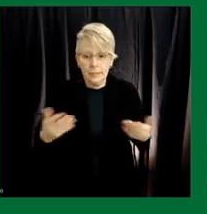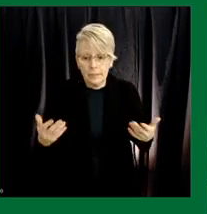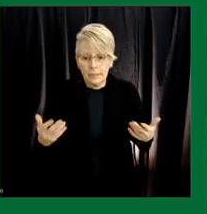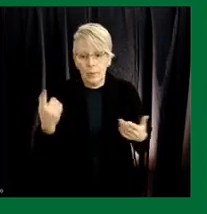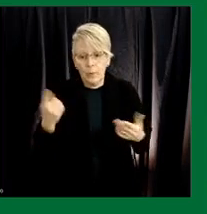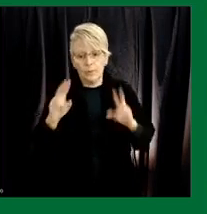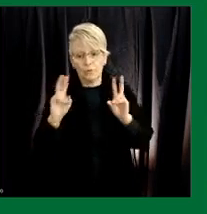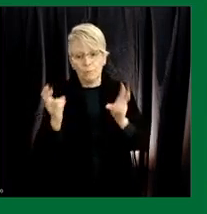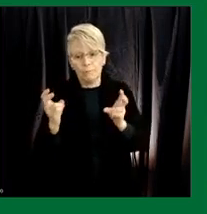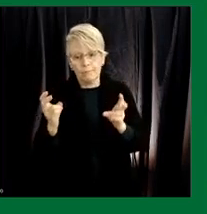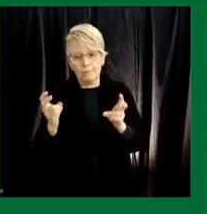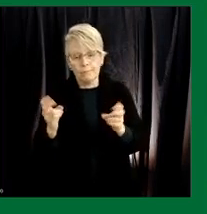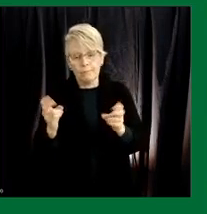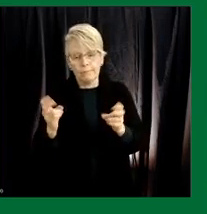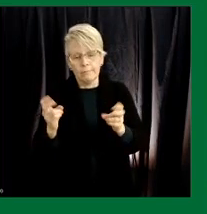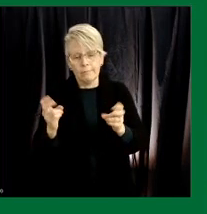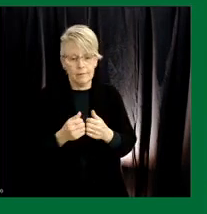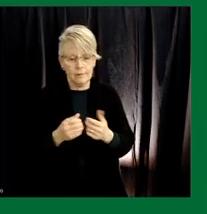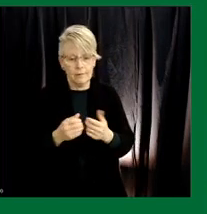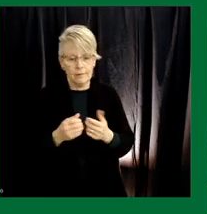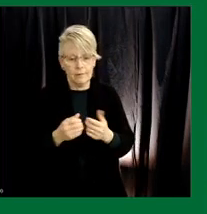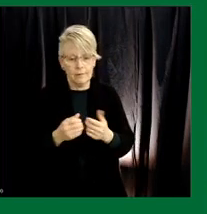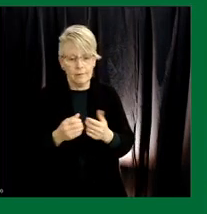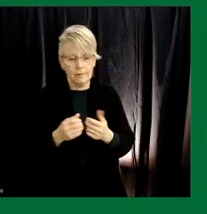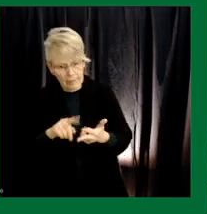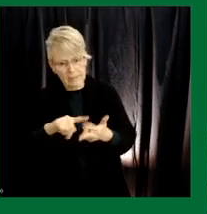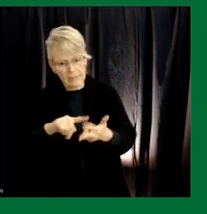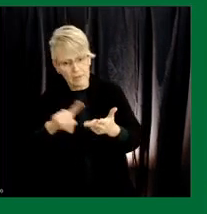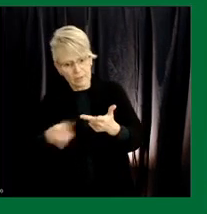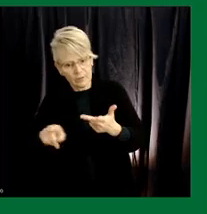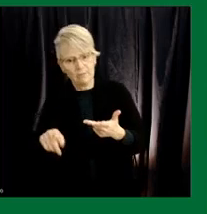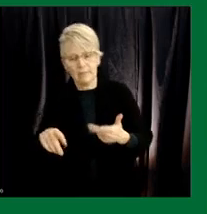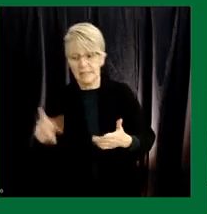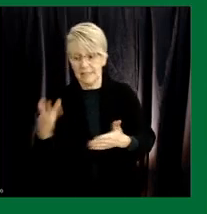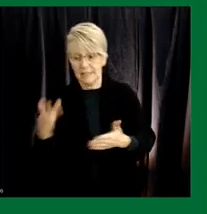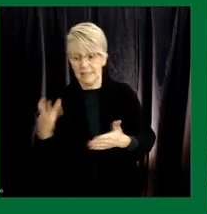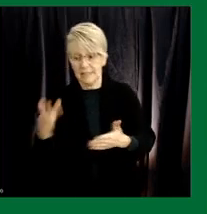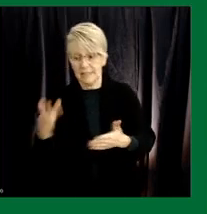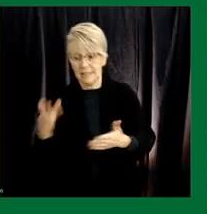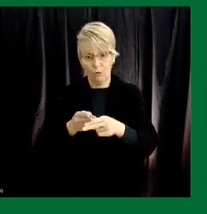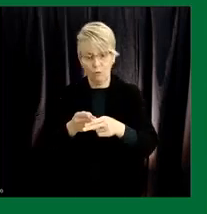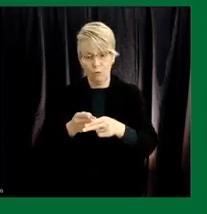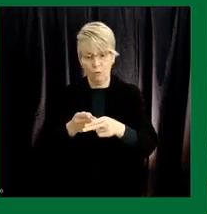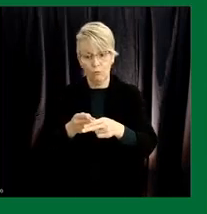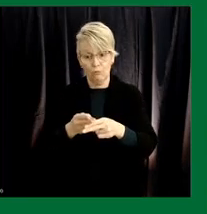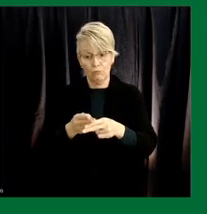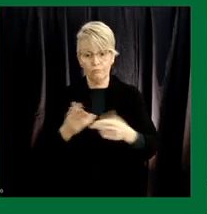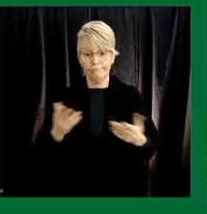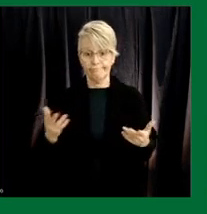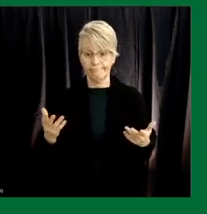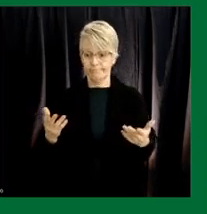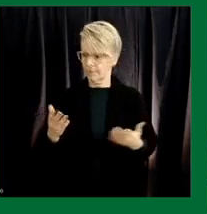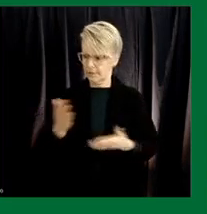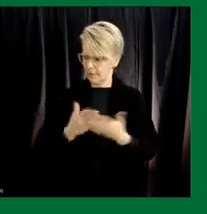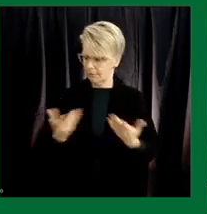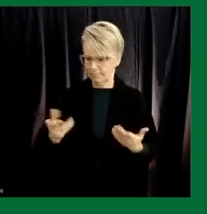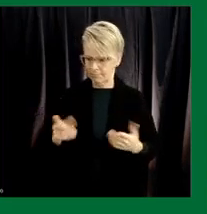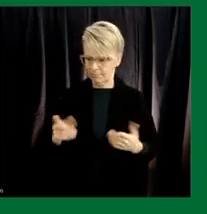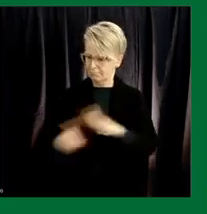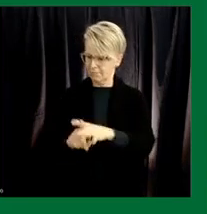now with a number of variants uh available today some as you mentioned without um you know history or links to travel